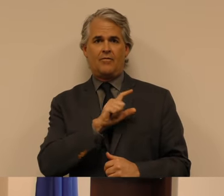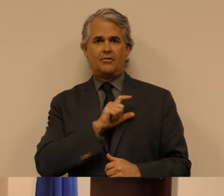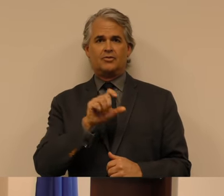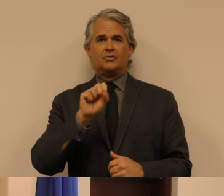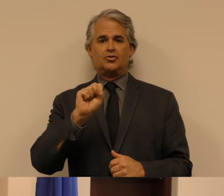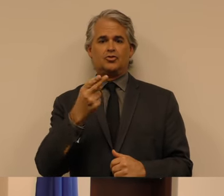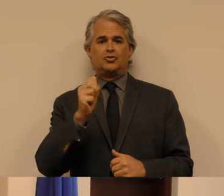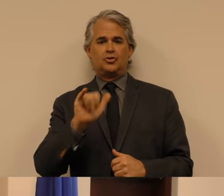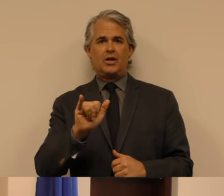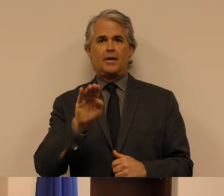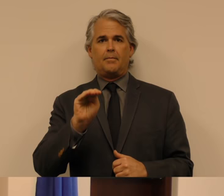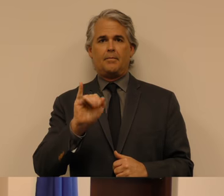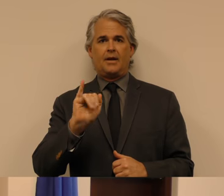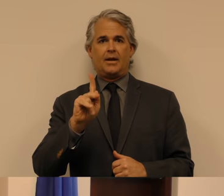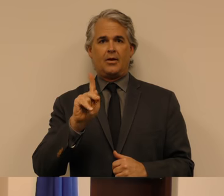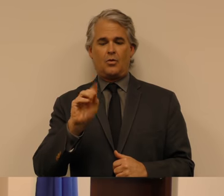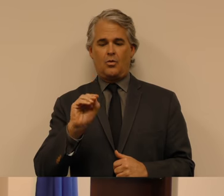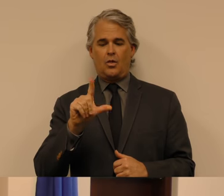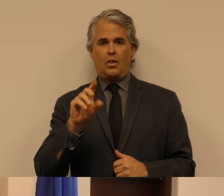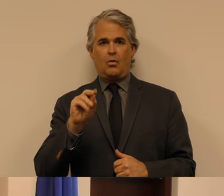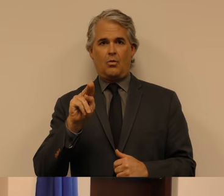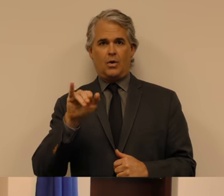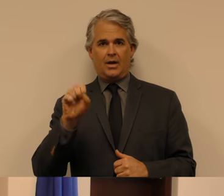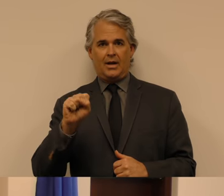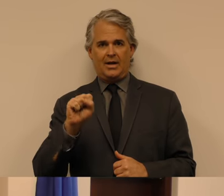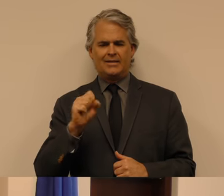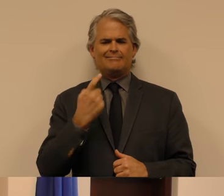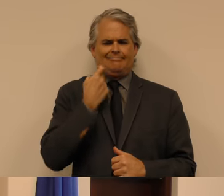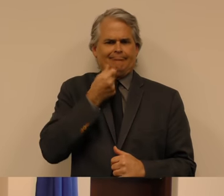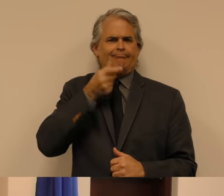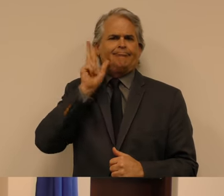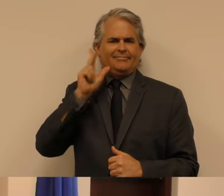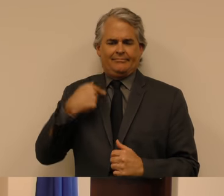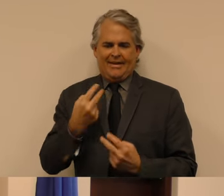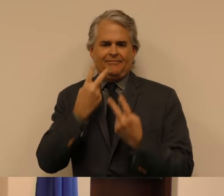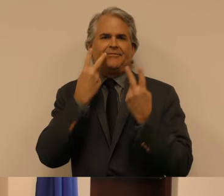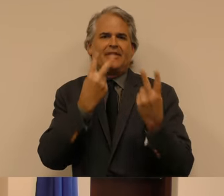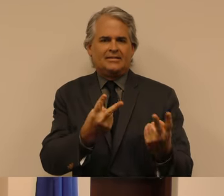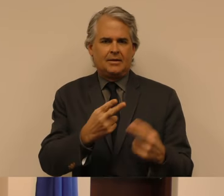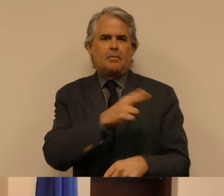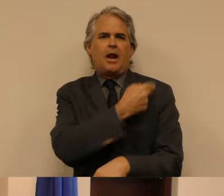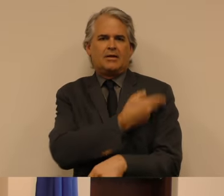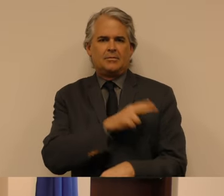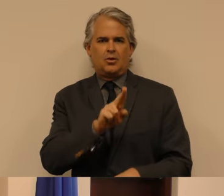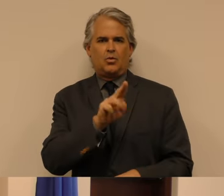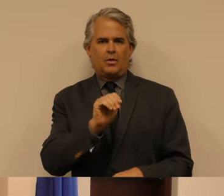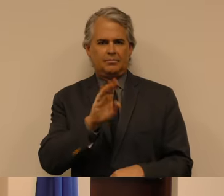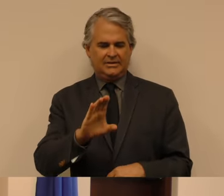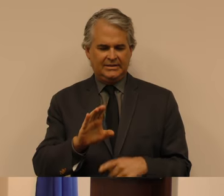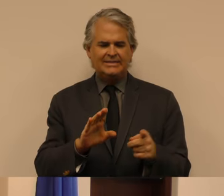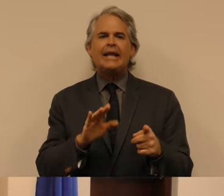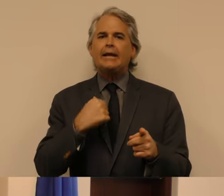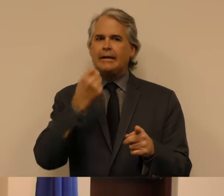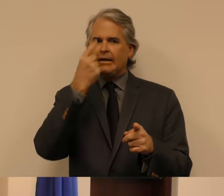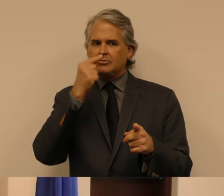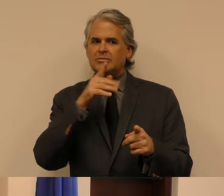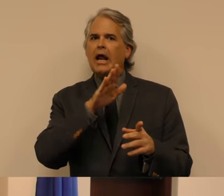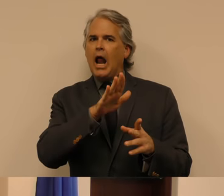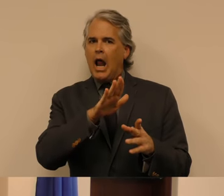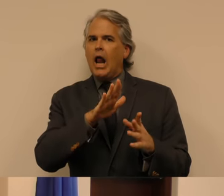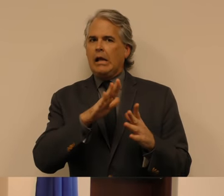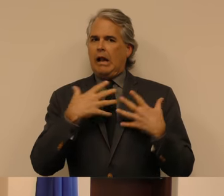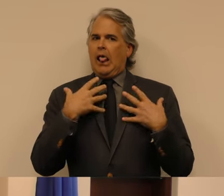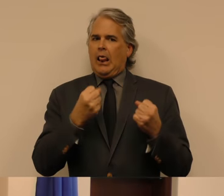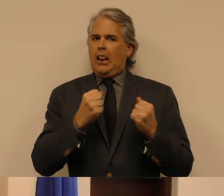Earlier this week I had the opportunity to visit him at UMC. I understand his condition is stabilizing and I hope he continues